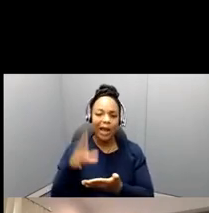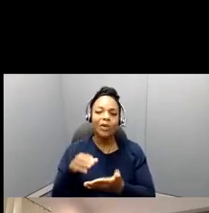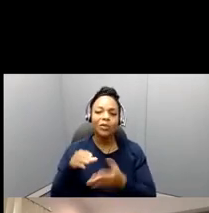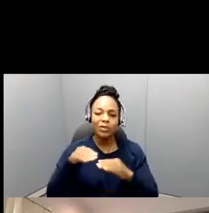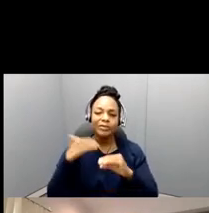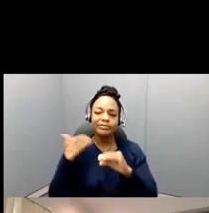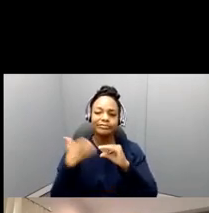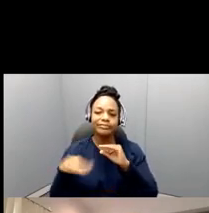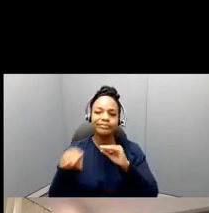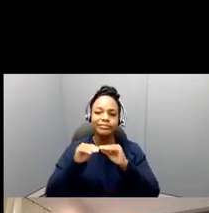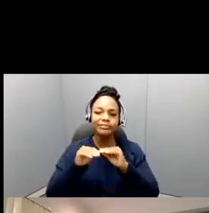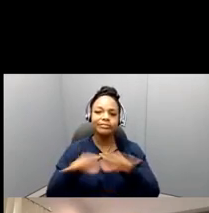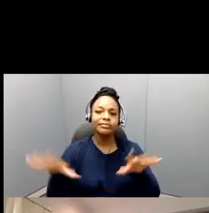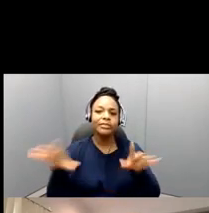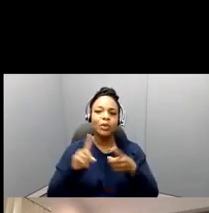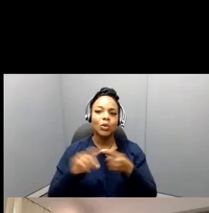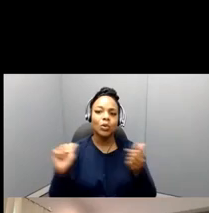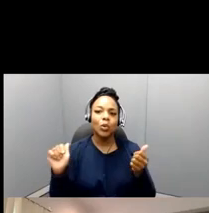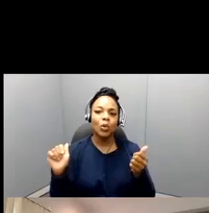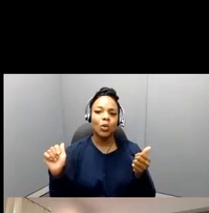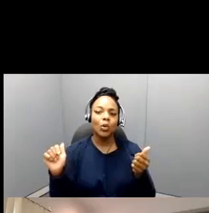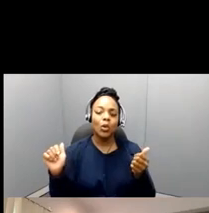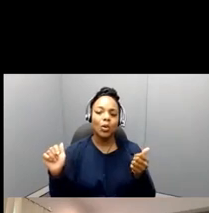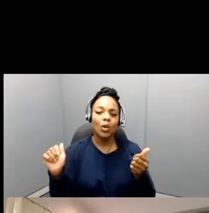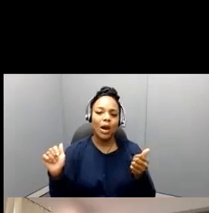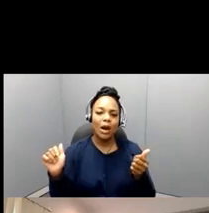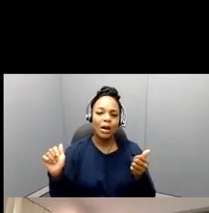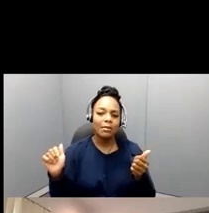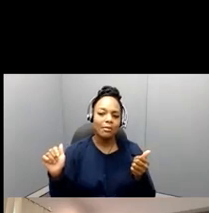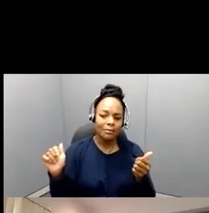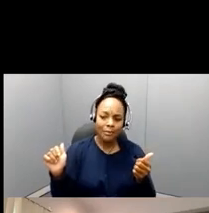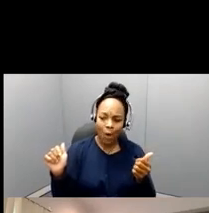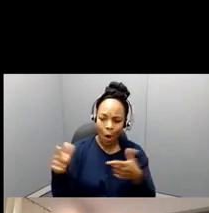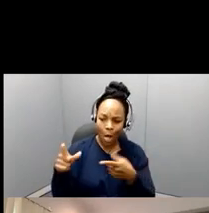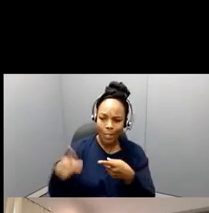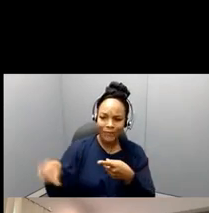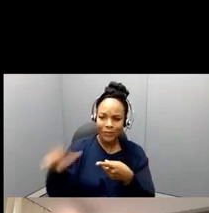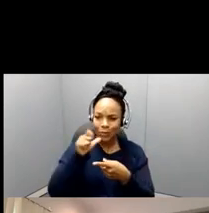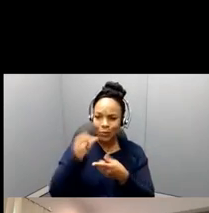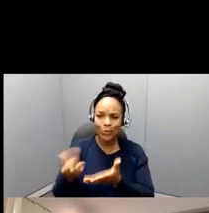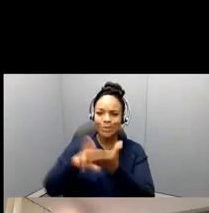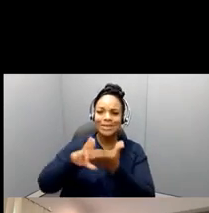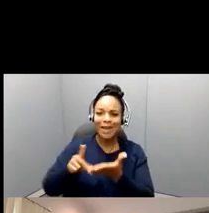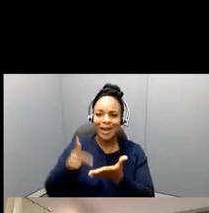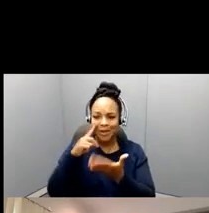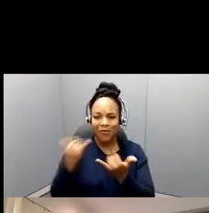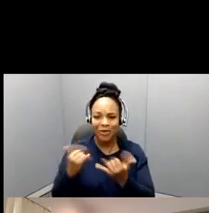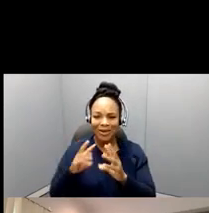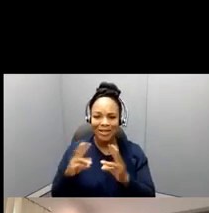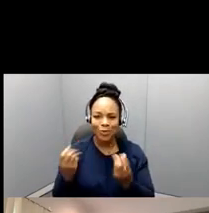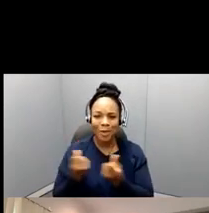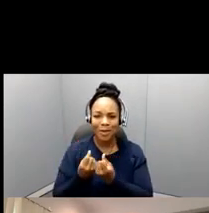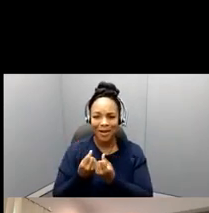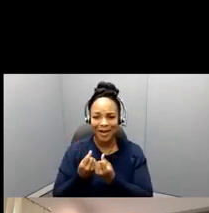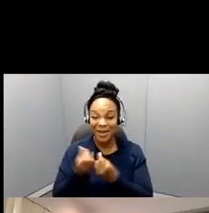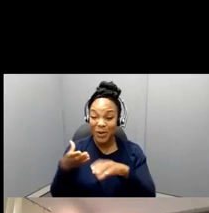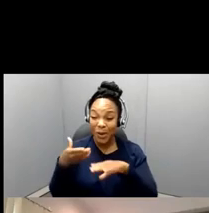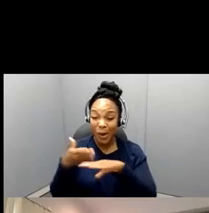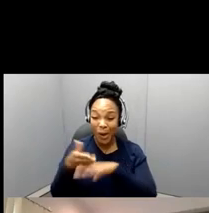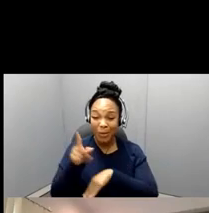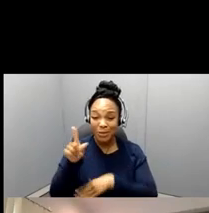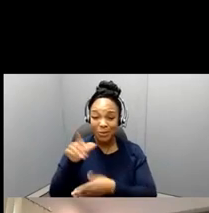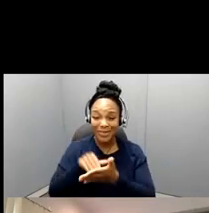the, uh, sort of, nearly 1,800 people who signed up for today's, um, virtual webinar.